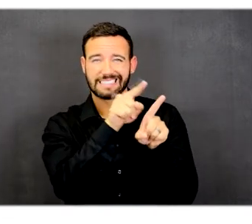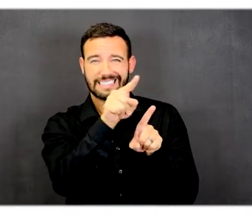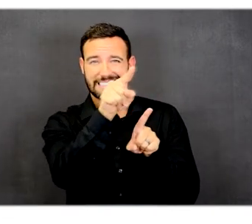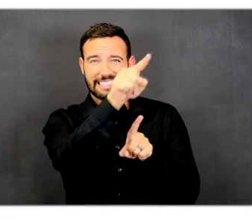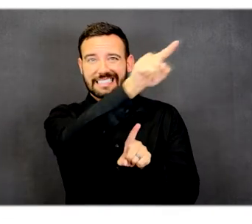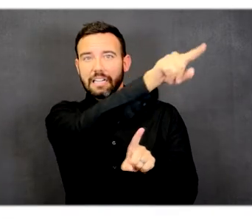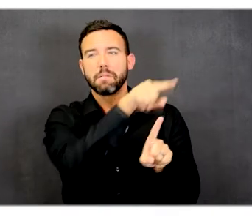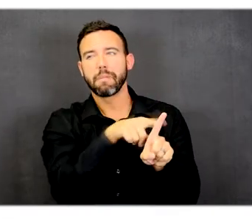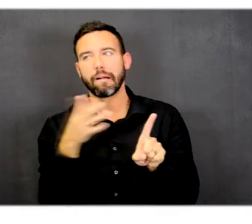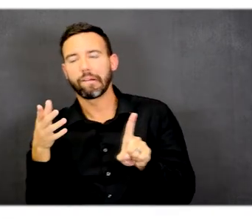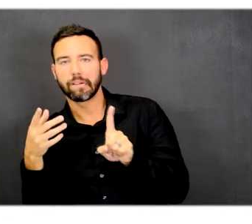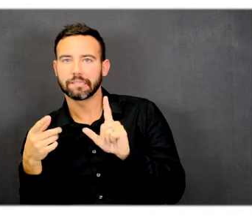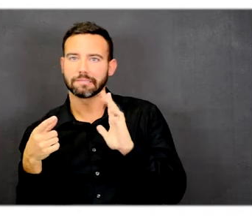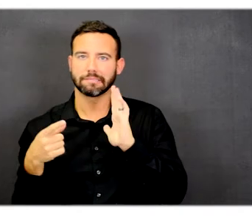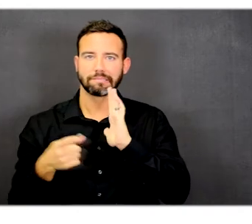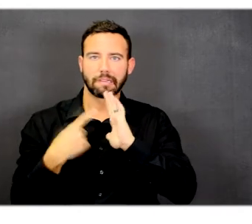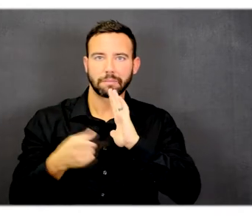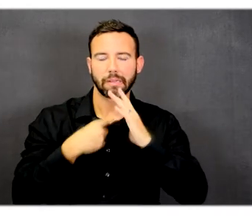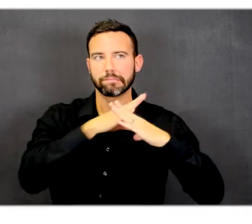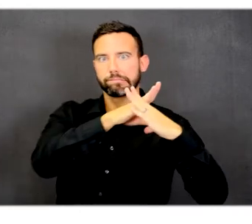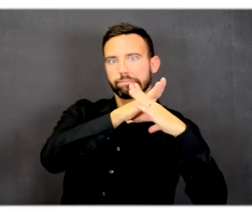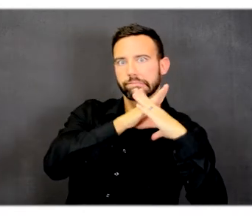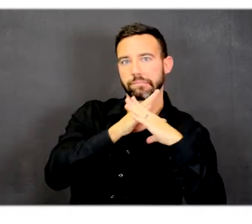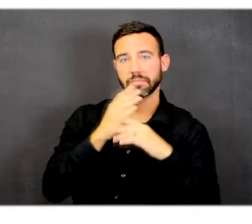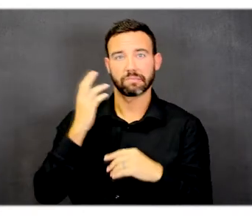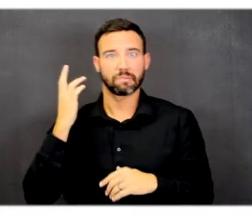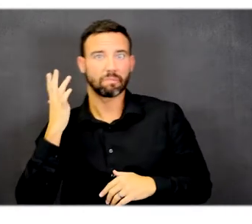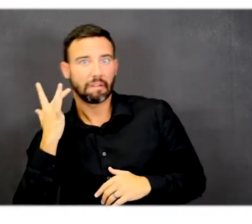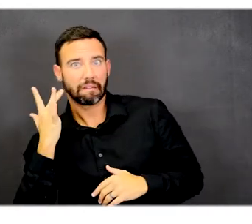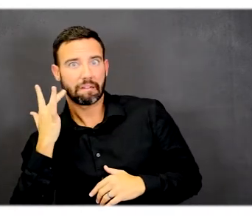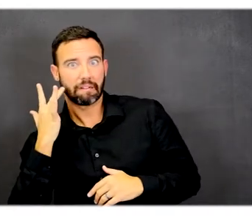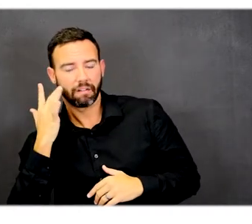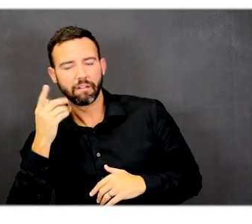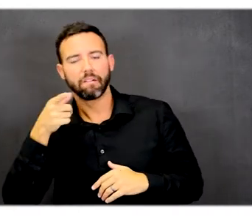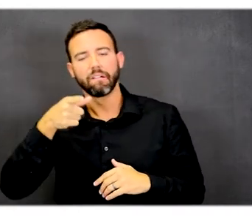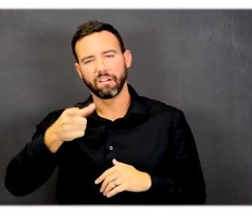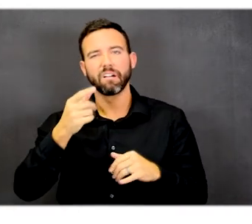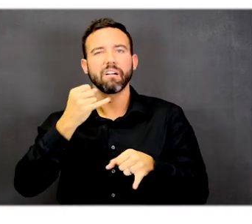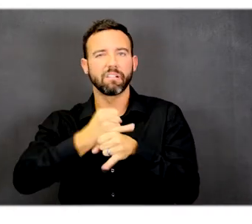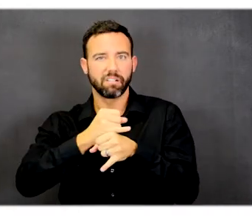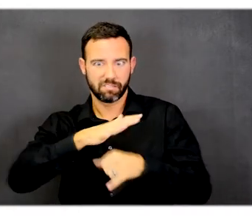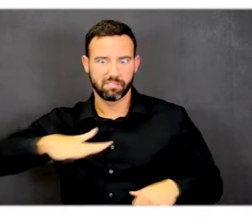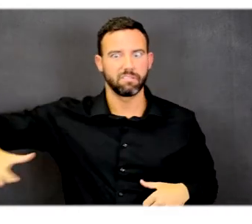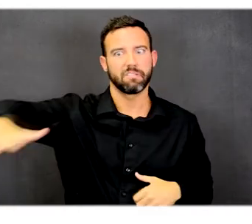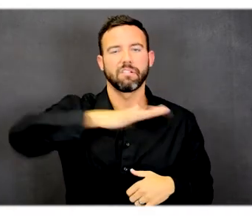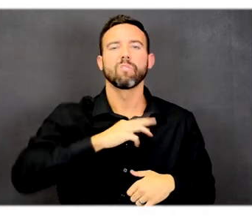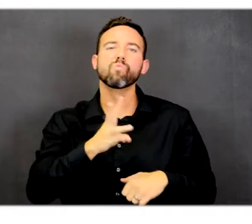primarily due to topographic features that is running through the center of the property, which is a creek.